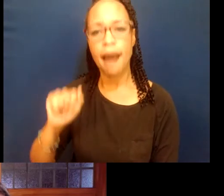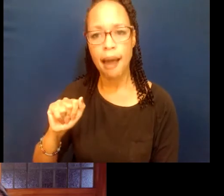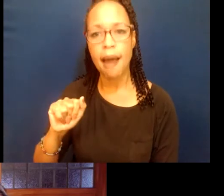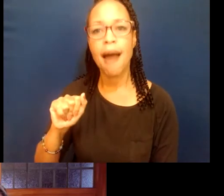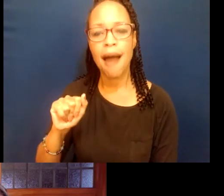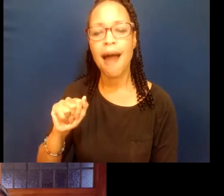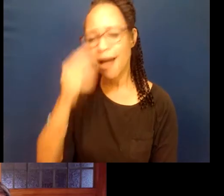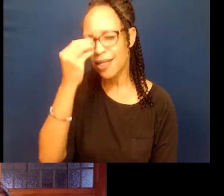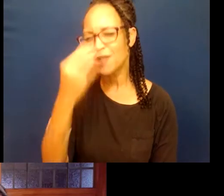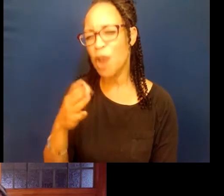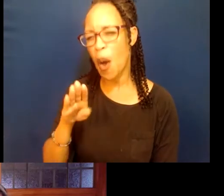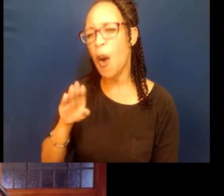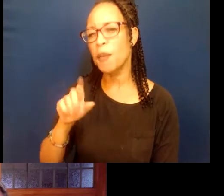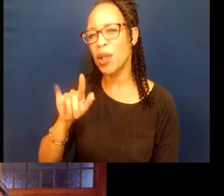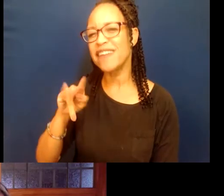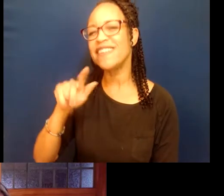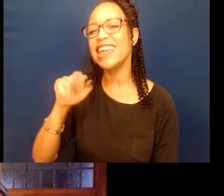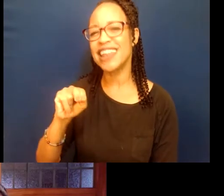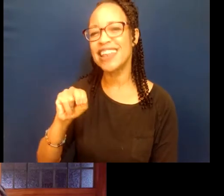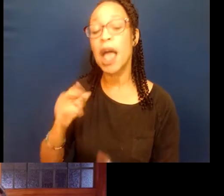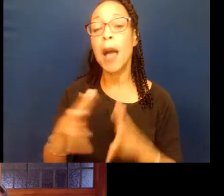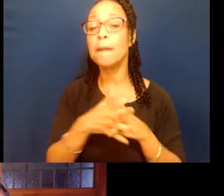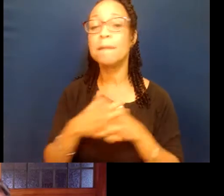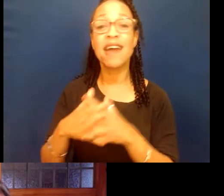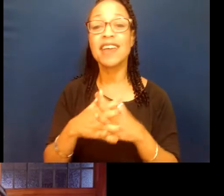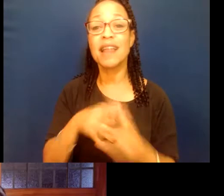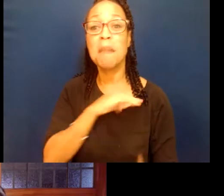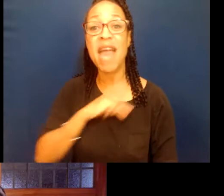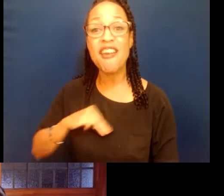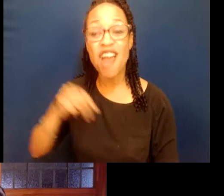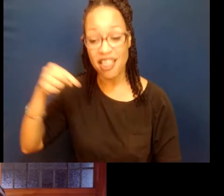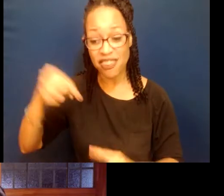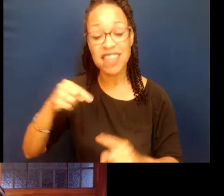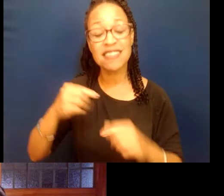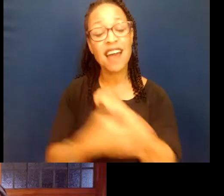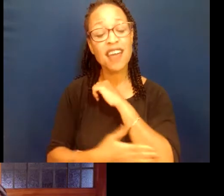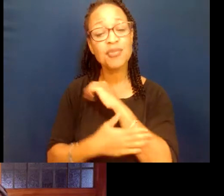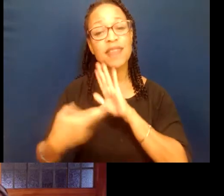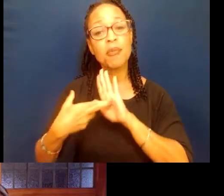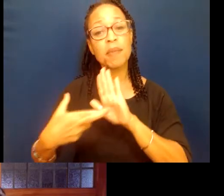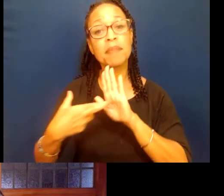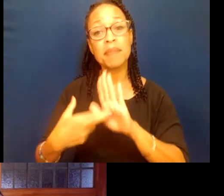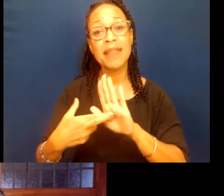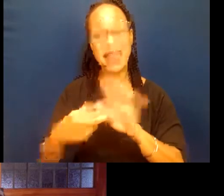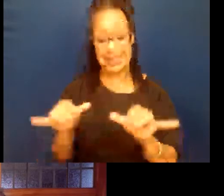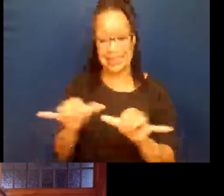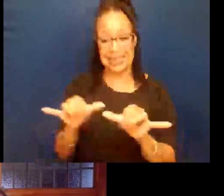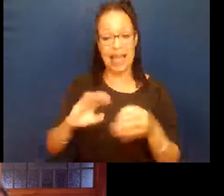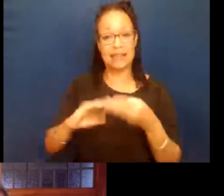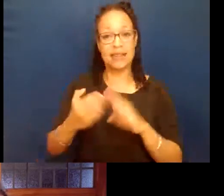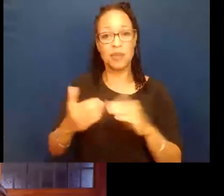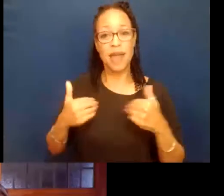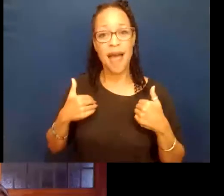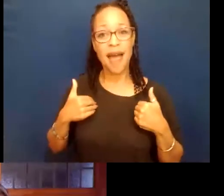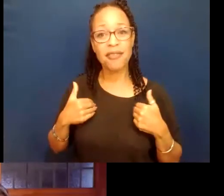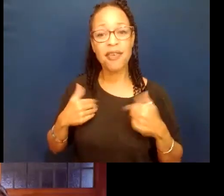Bolivian-American mayor in the entire country that represents a city of our size. But really,